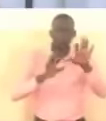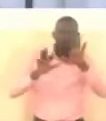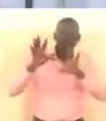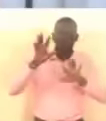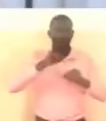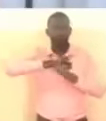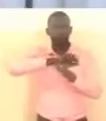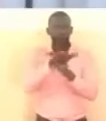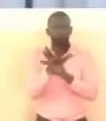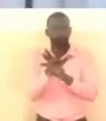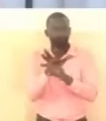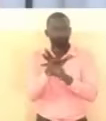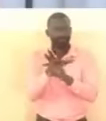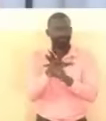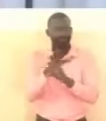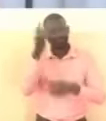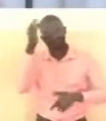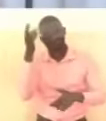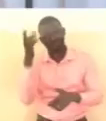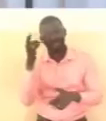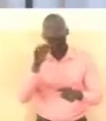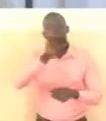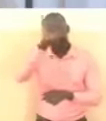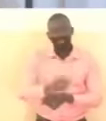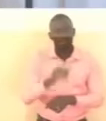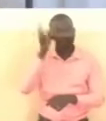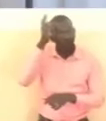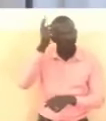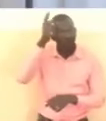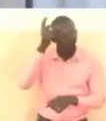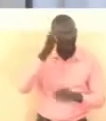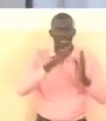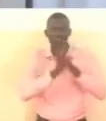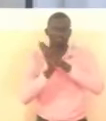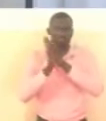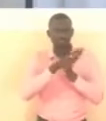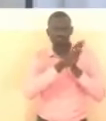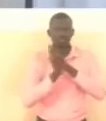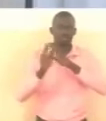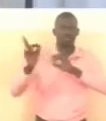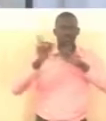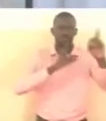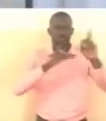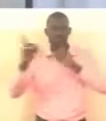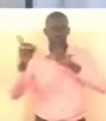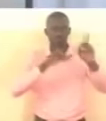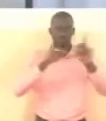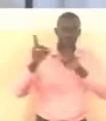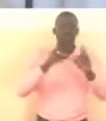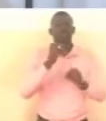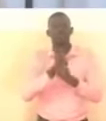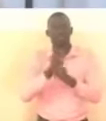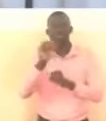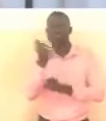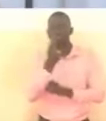by the pandemic it was a year of politics debate and dialogue as we venture into crafting a